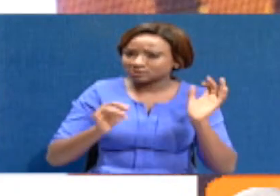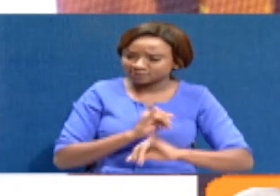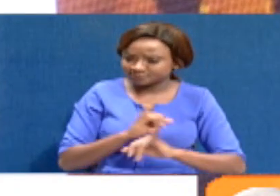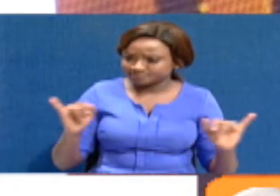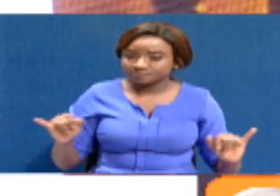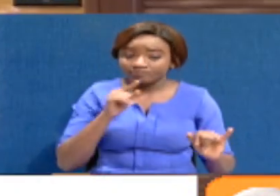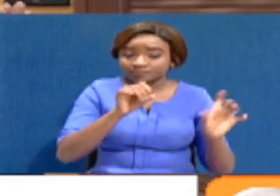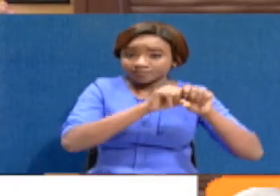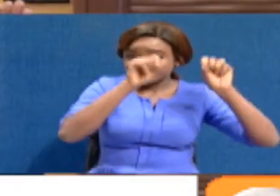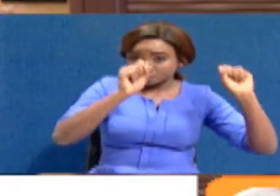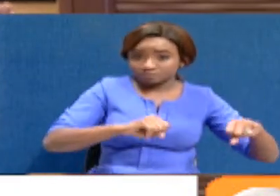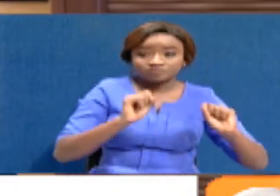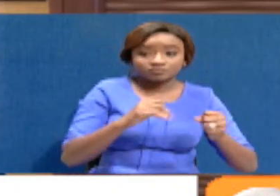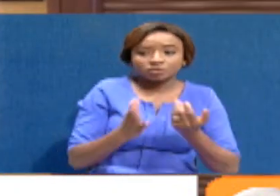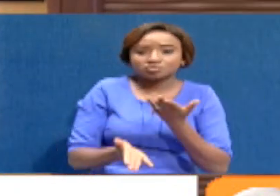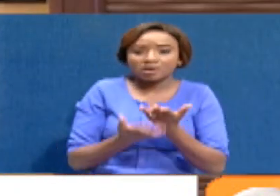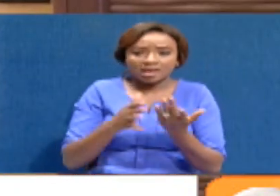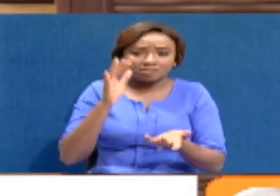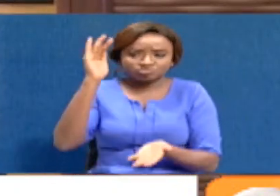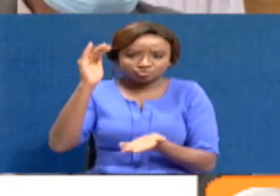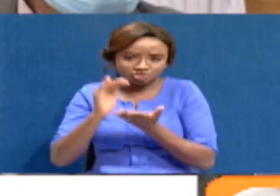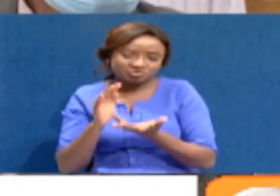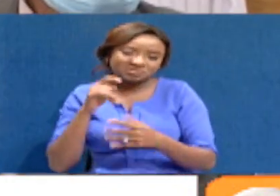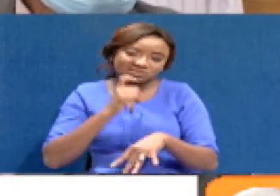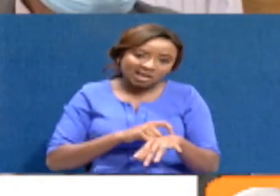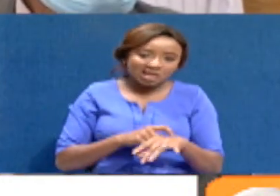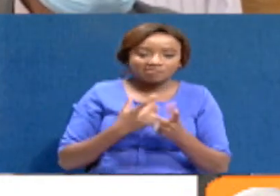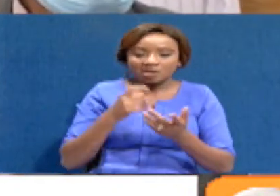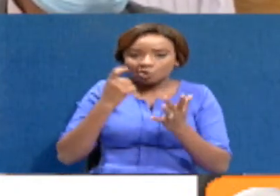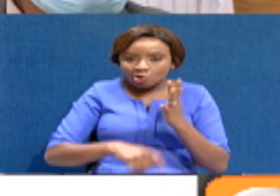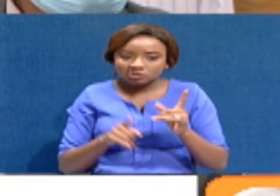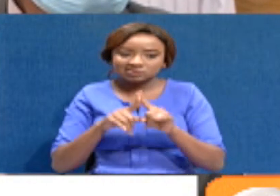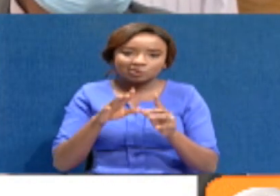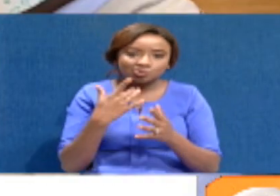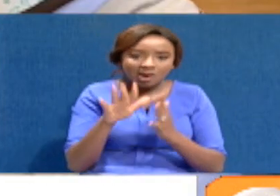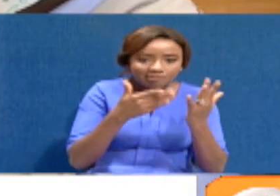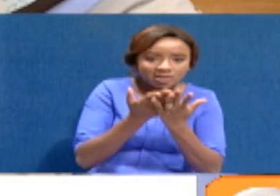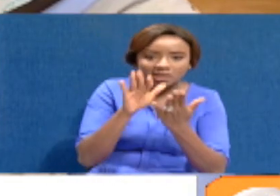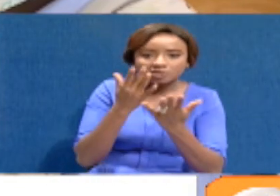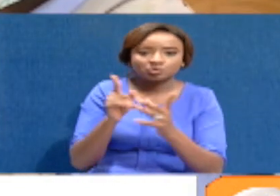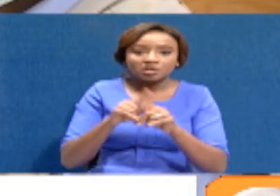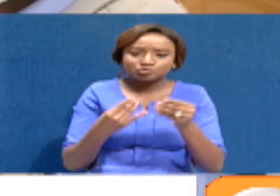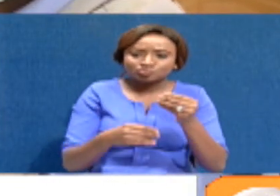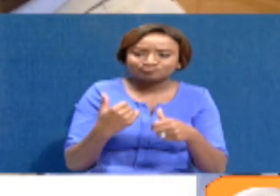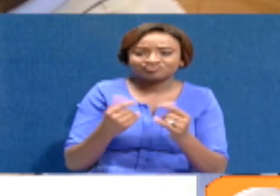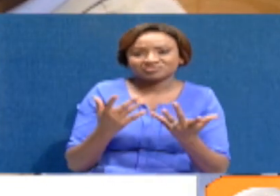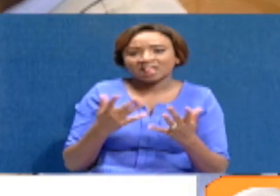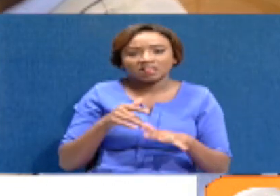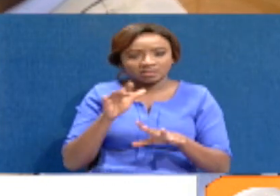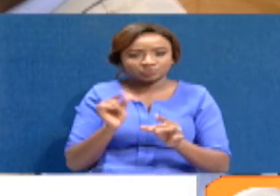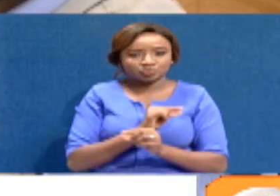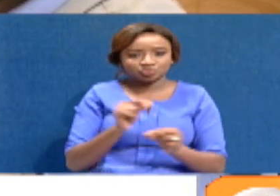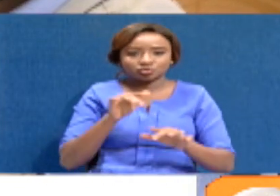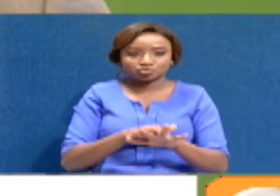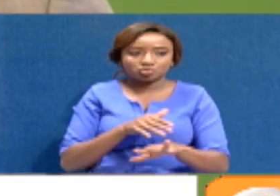The system is expected to reduce time and cost in application and issuance of documents by the Kenya Plant Health Inspectorate Service,